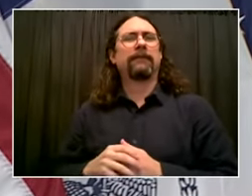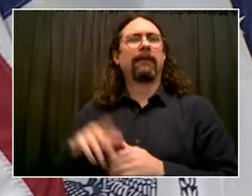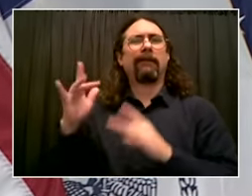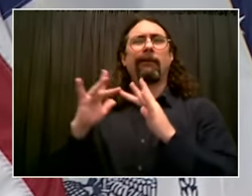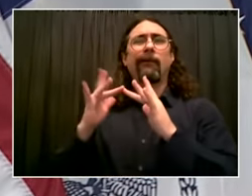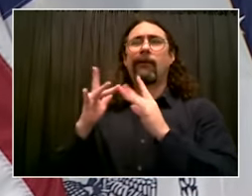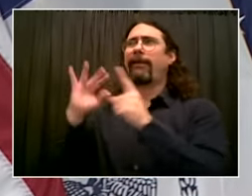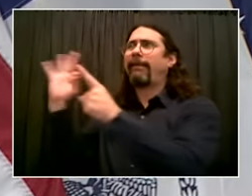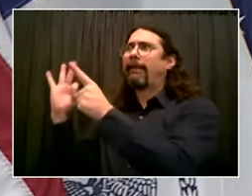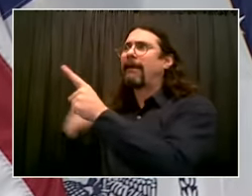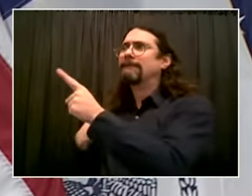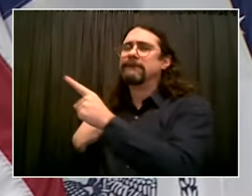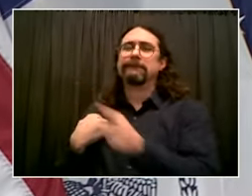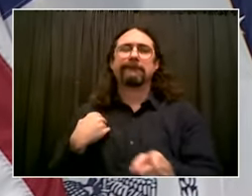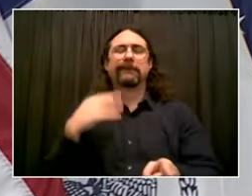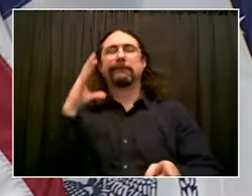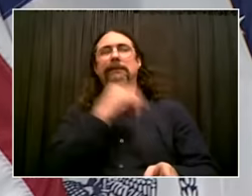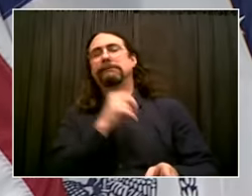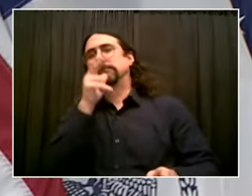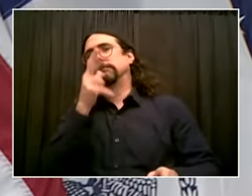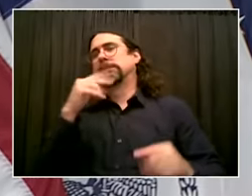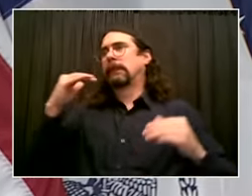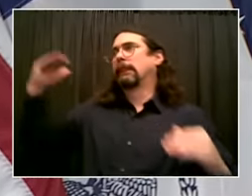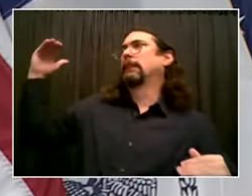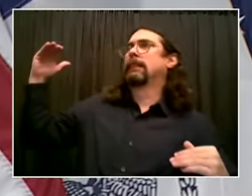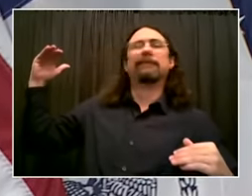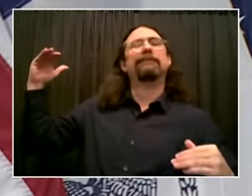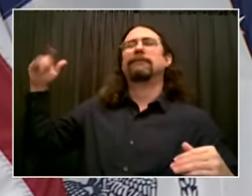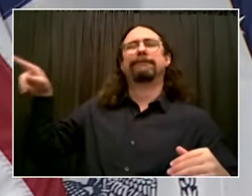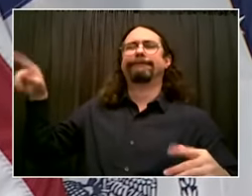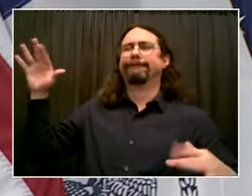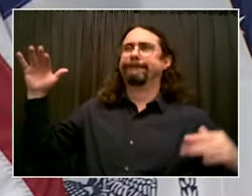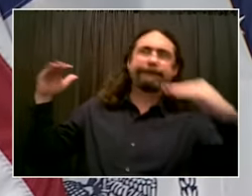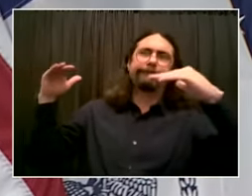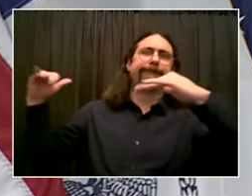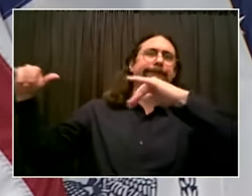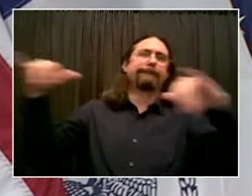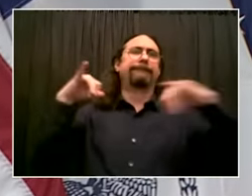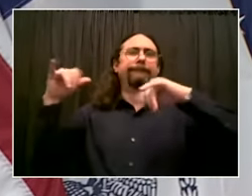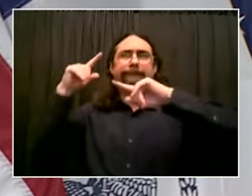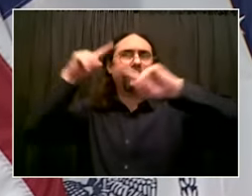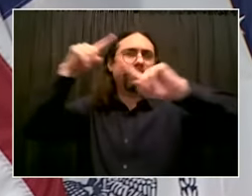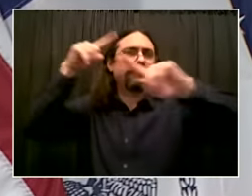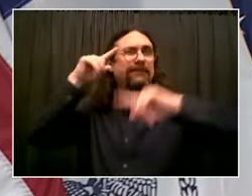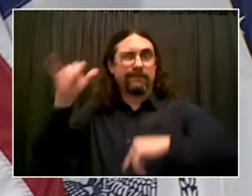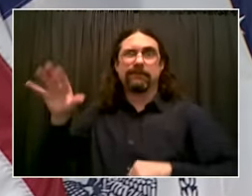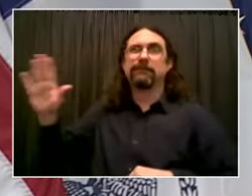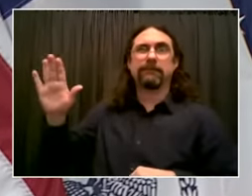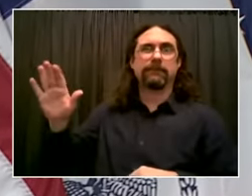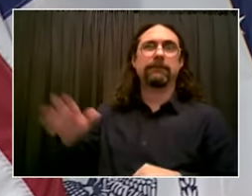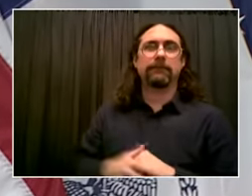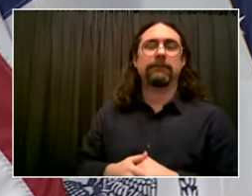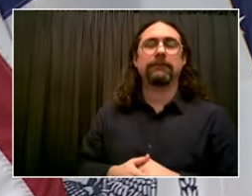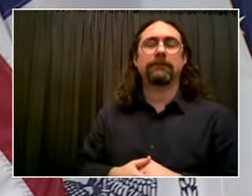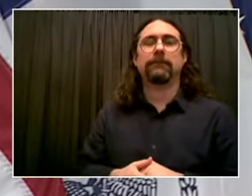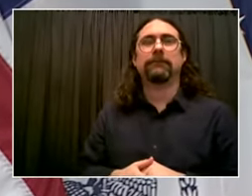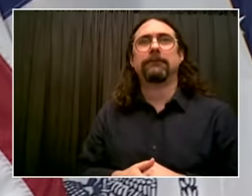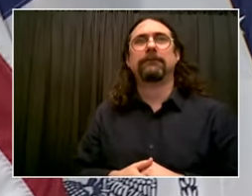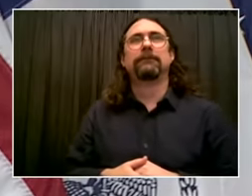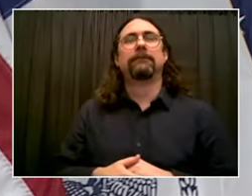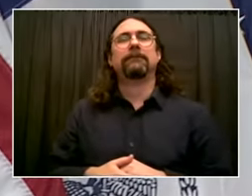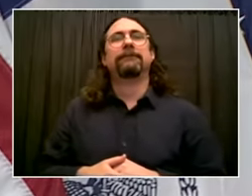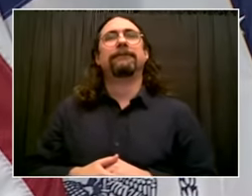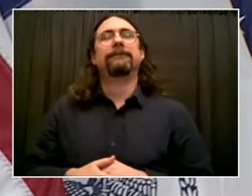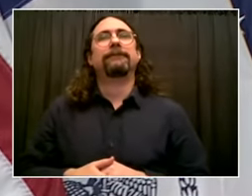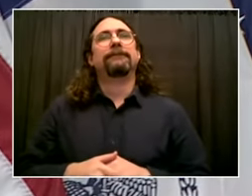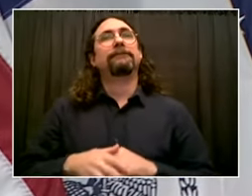Afua Atah Mensah, who is the Executive Director of Community Voices Heard. I want to thank Afua and everyone